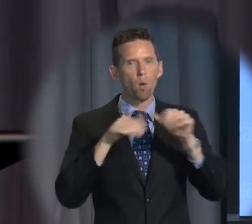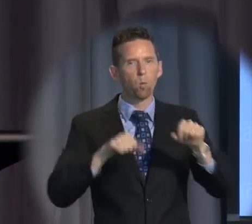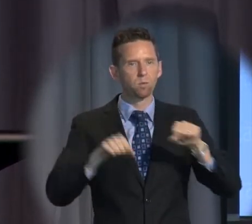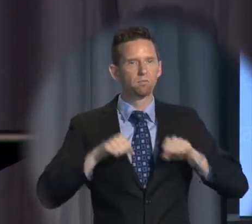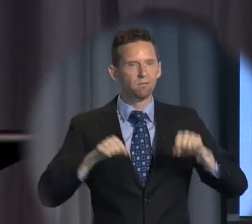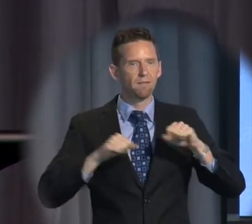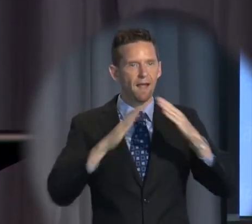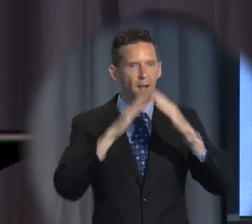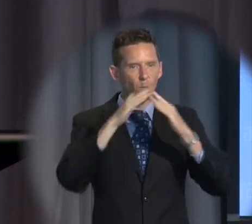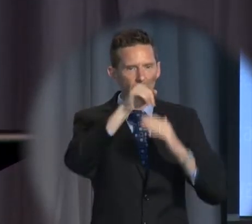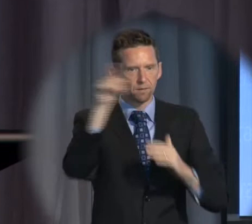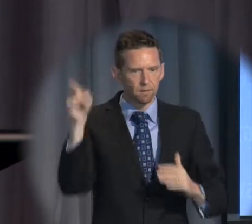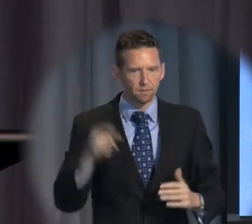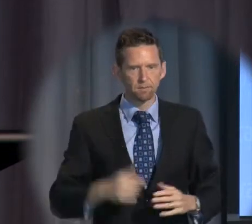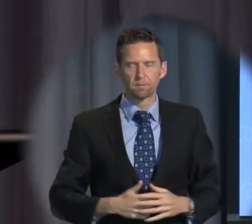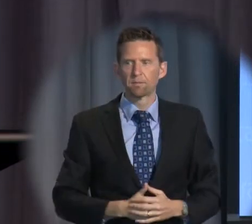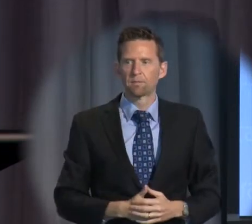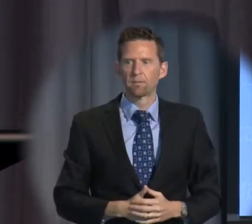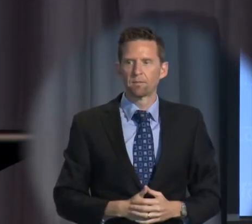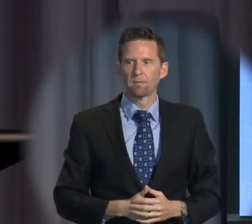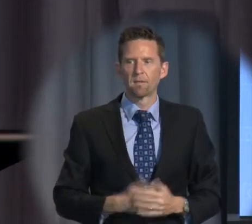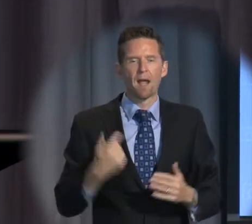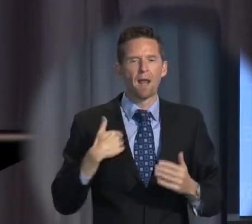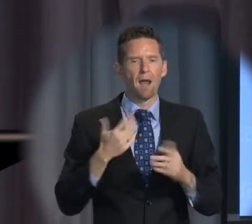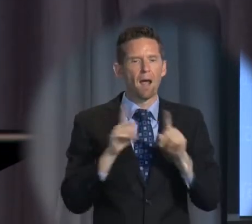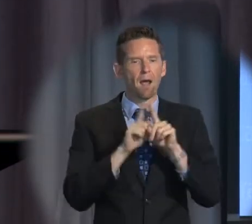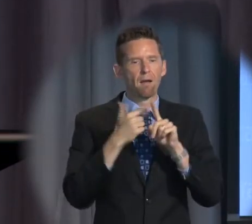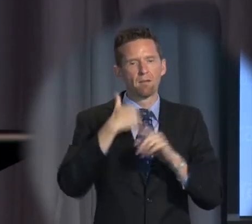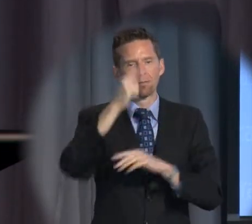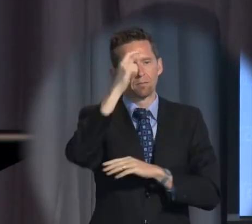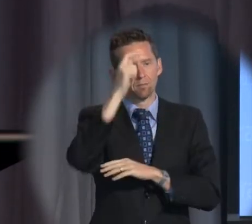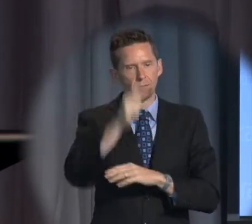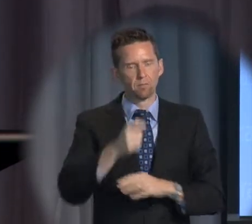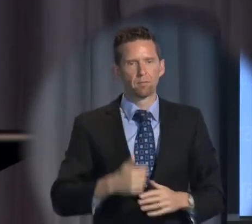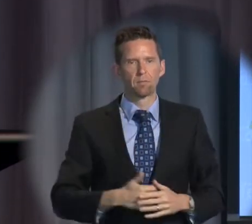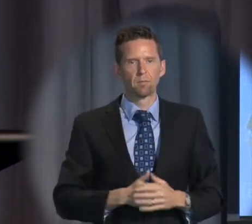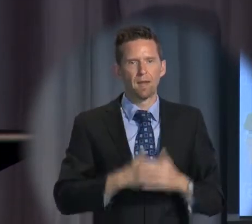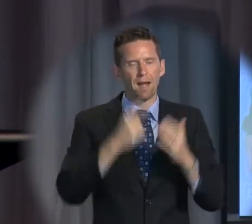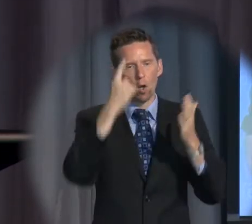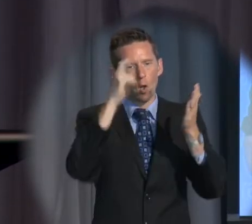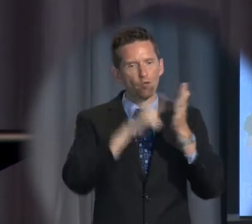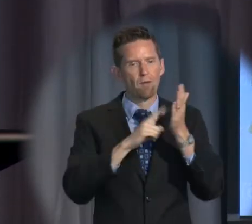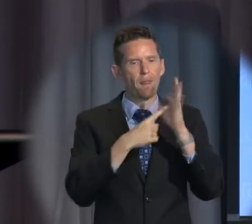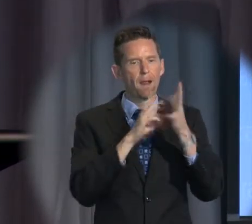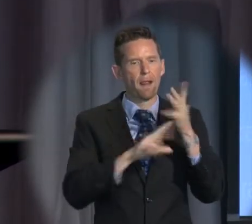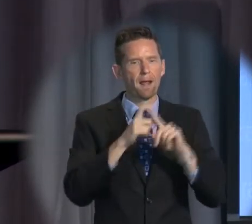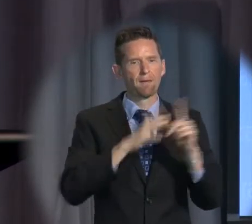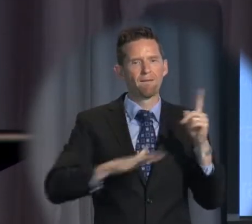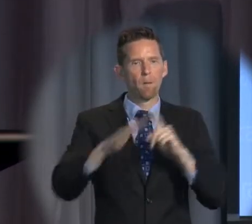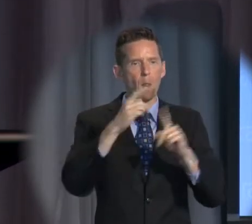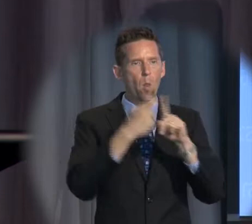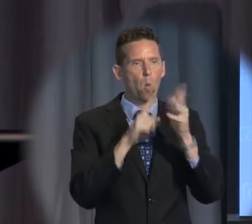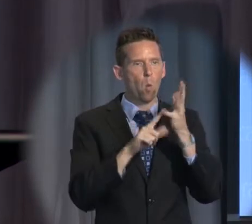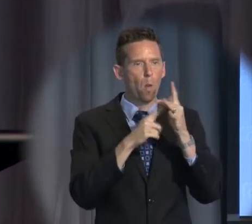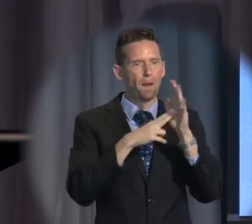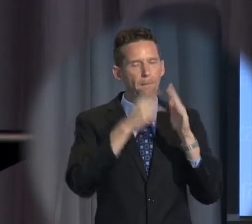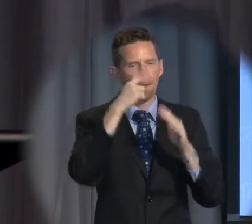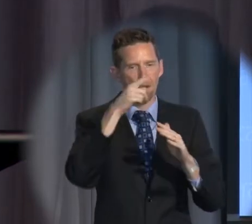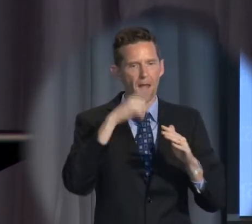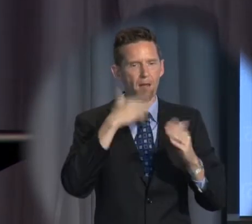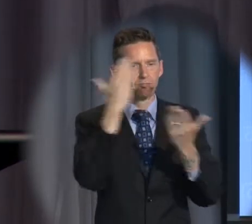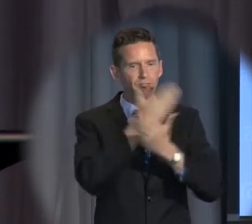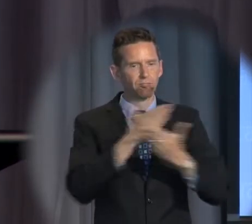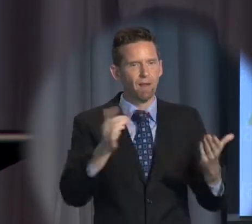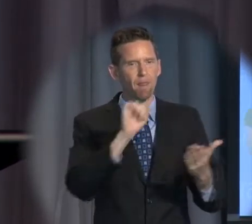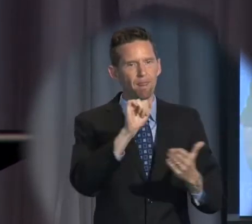and I, of course, pay my respects and acknowledge the land of the Kulin people and pay my respects